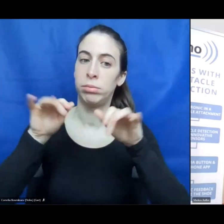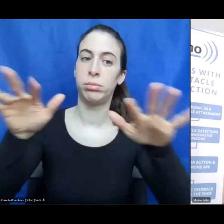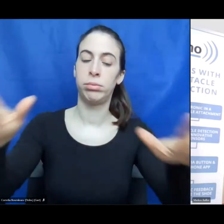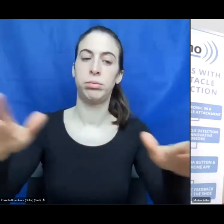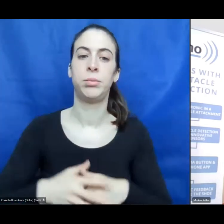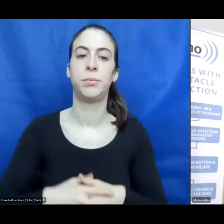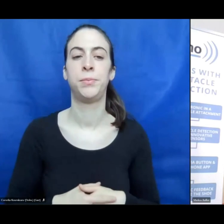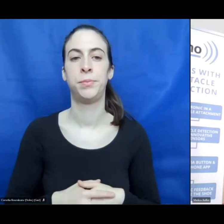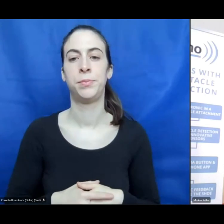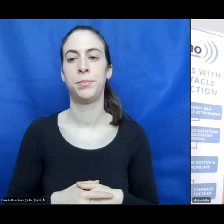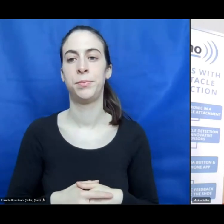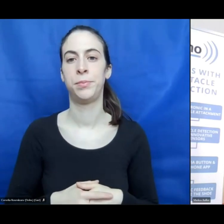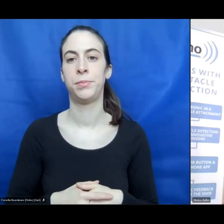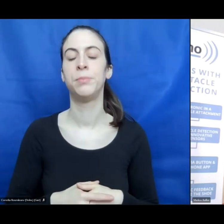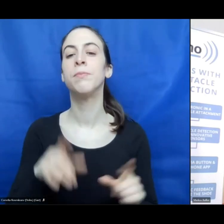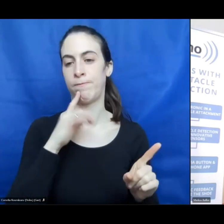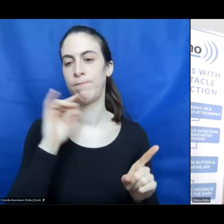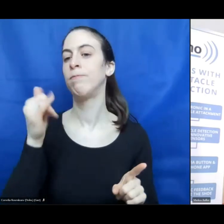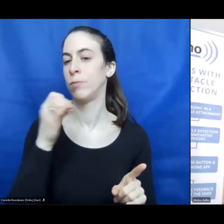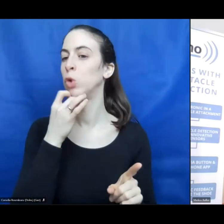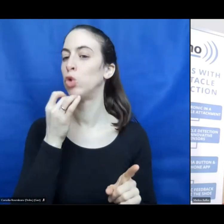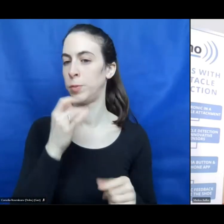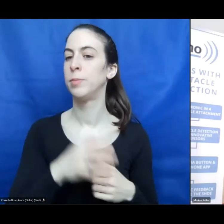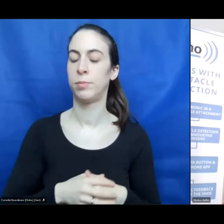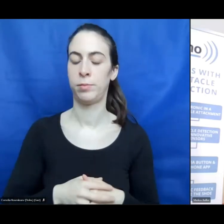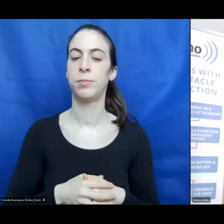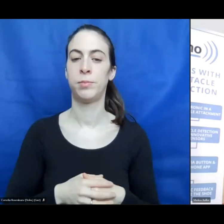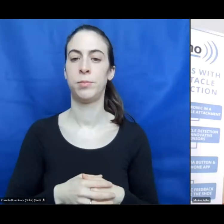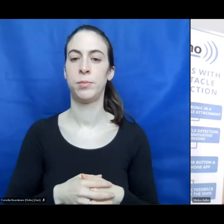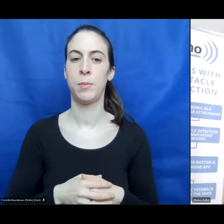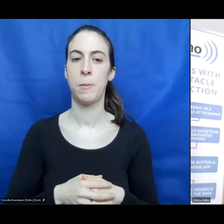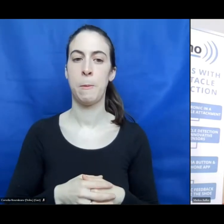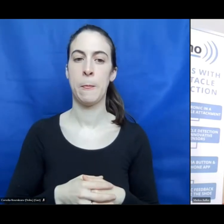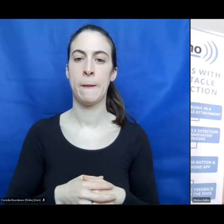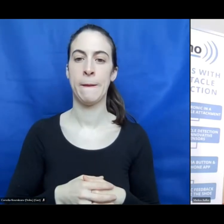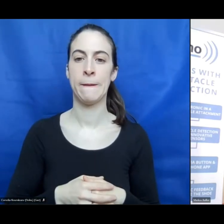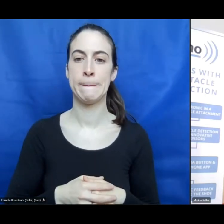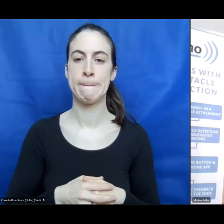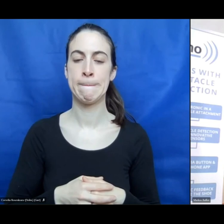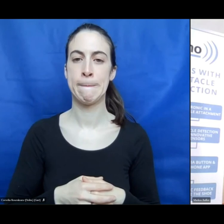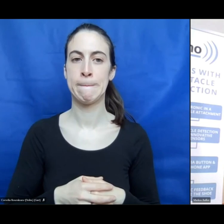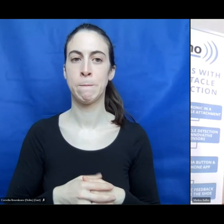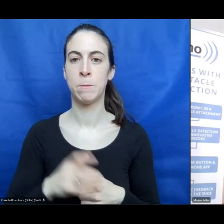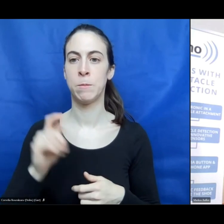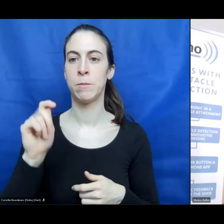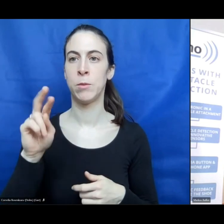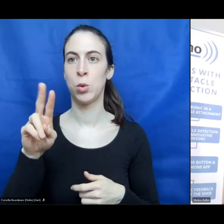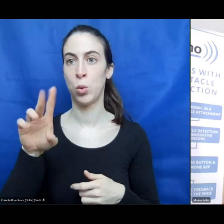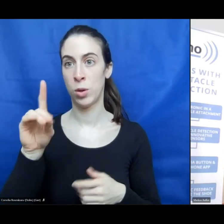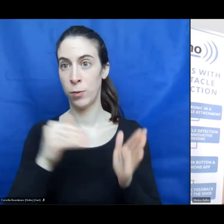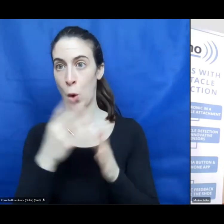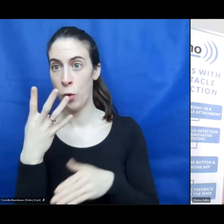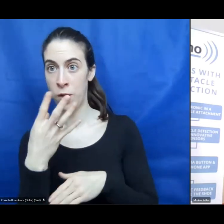Yeah. I agree. I agree. I agree. I have another question. Four minutes left, and